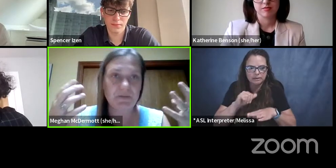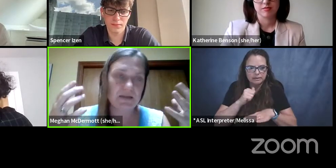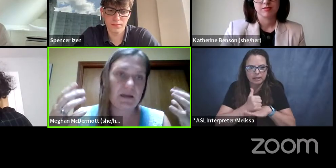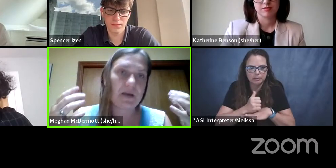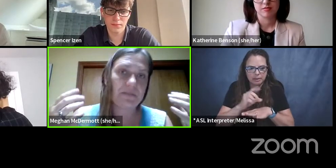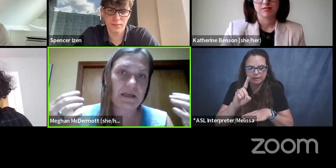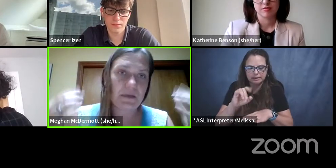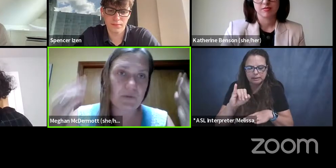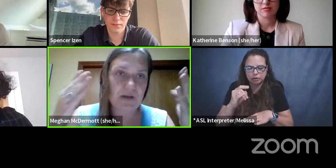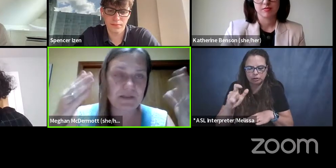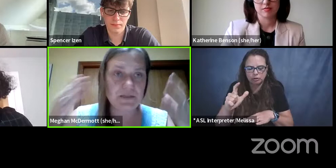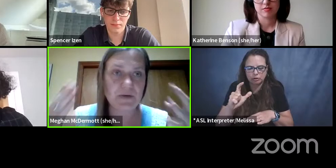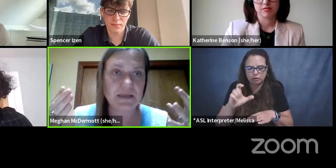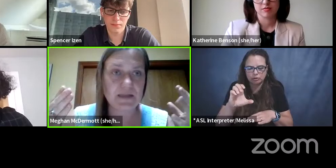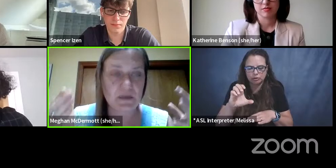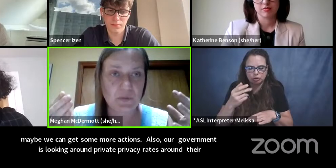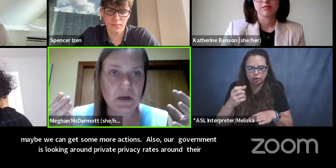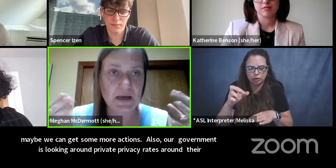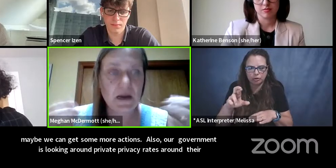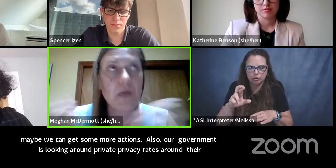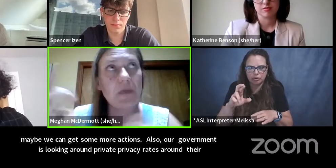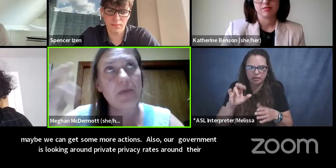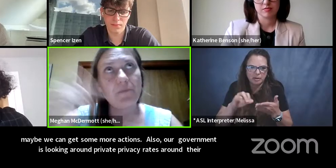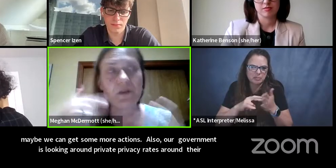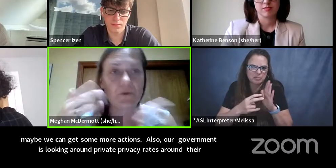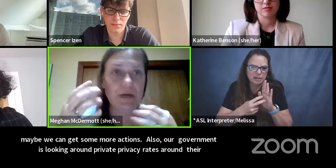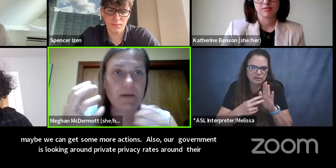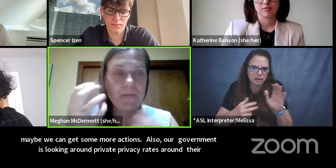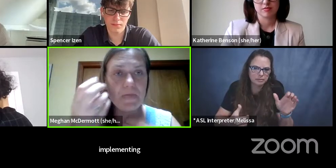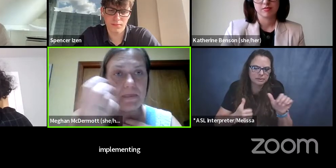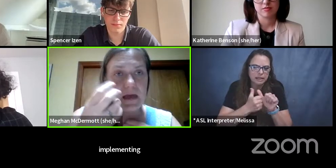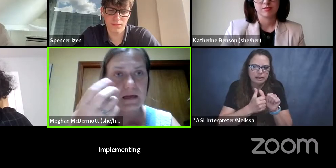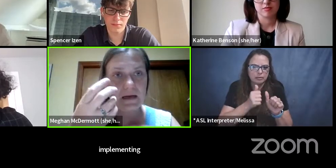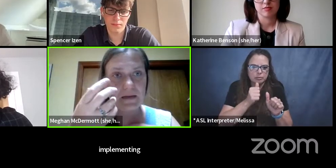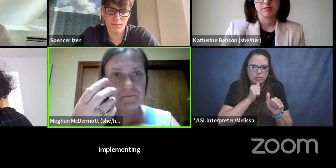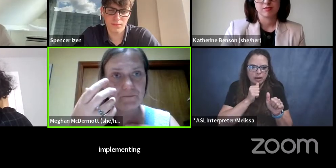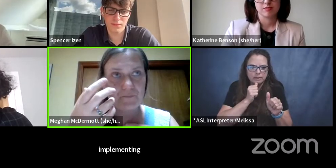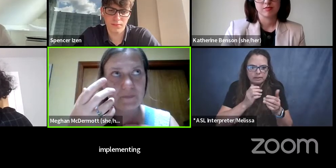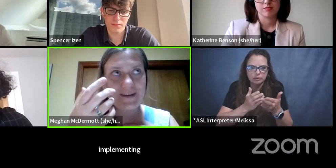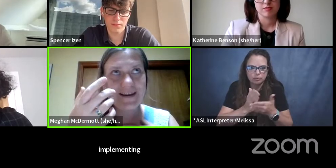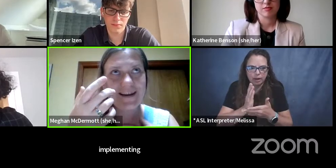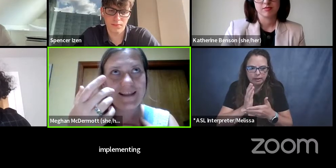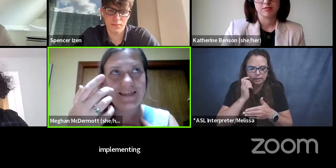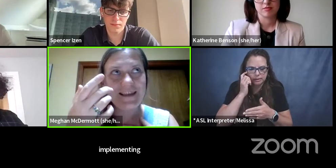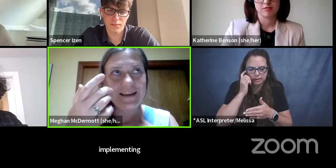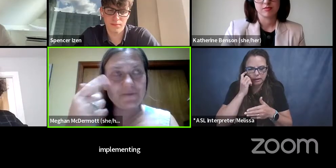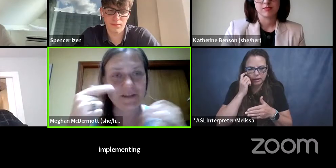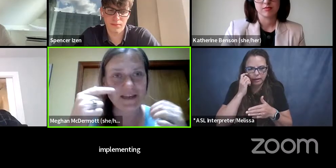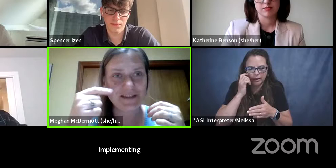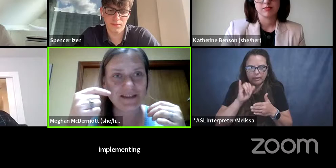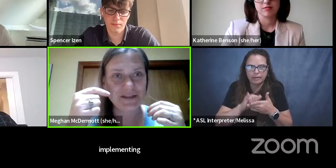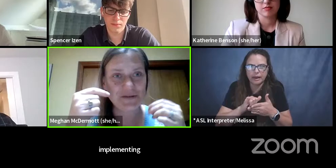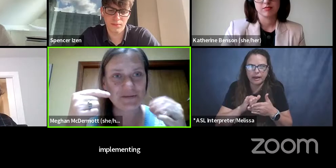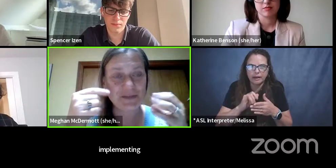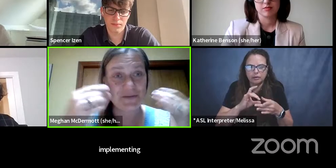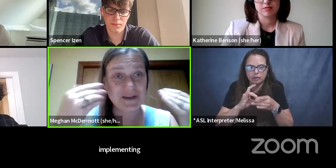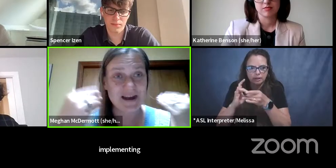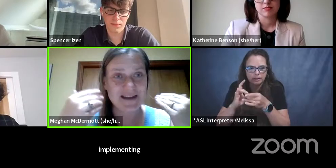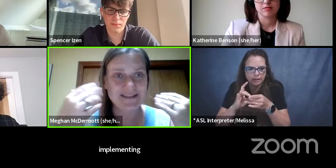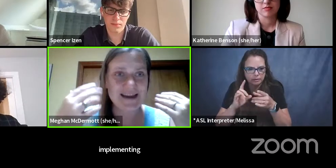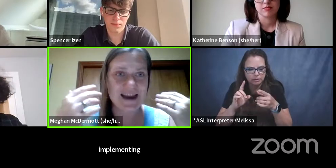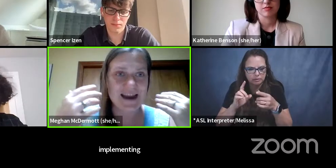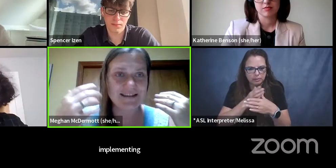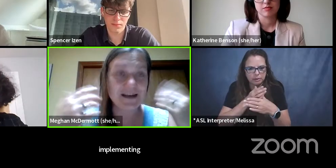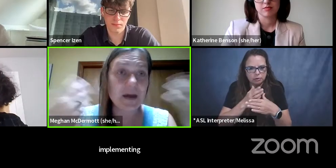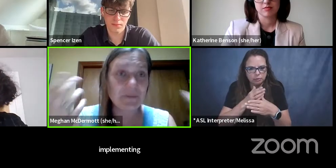which is basically updating privacy rights that apply that the story that, um, that relate to between